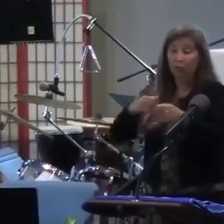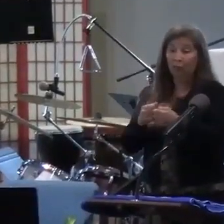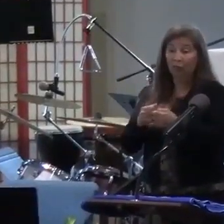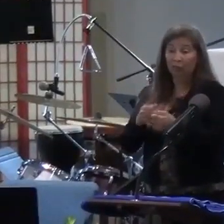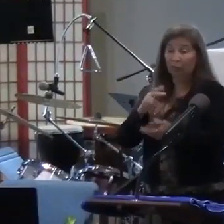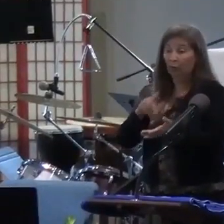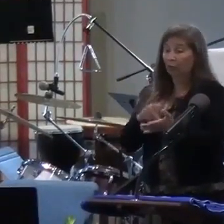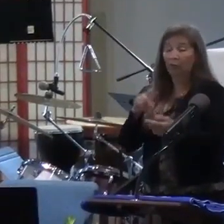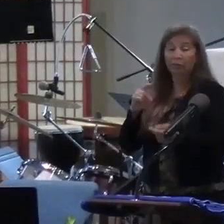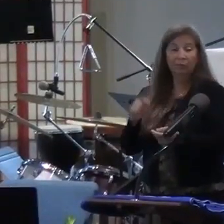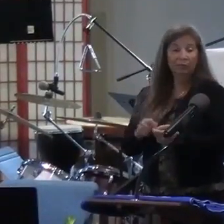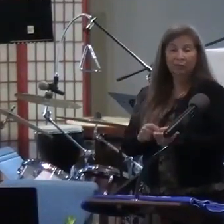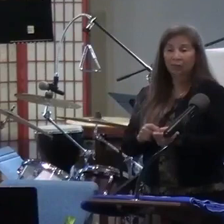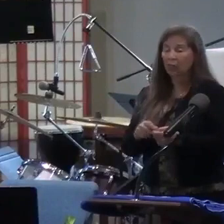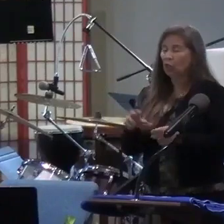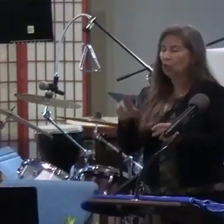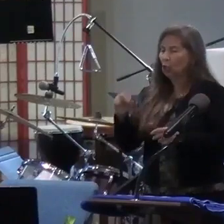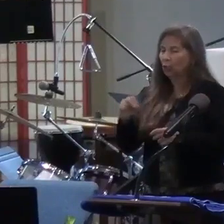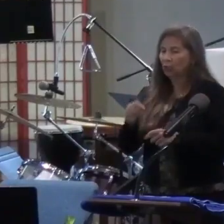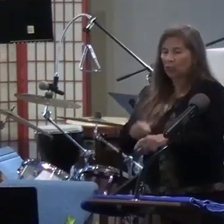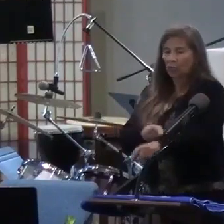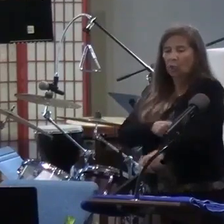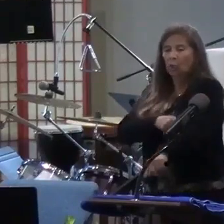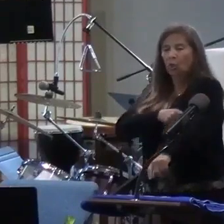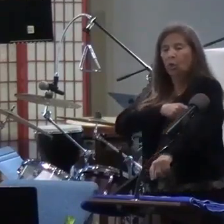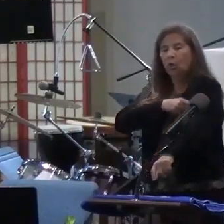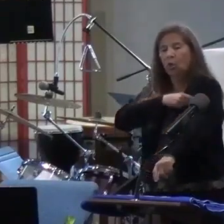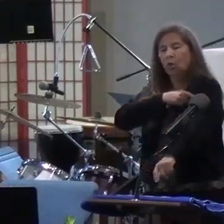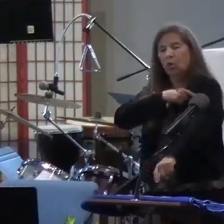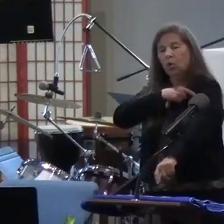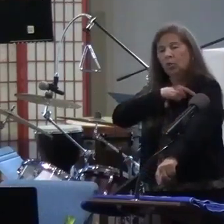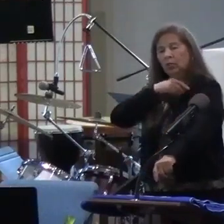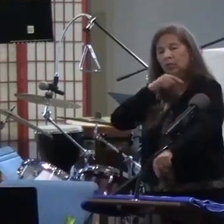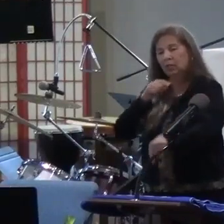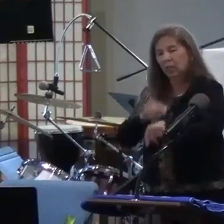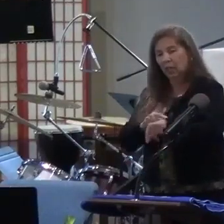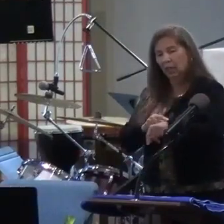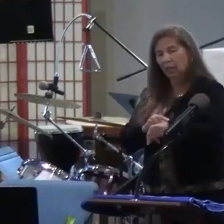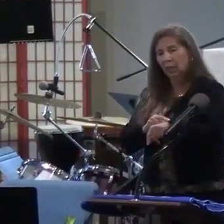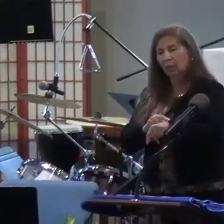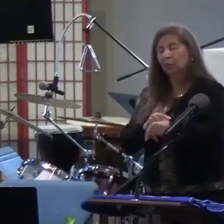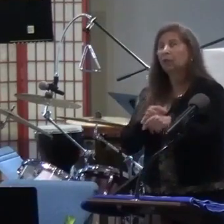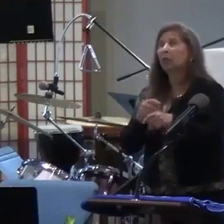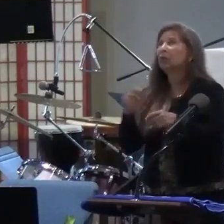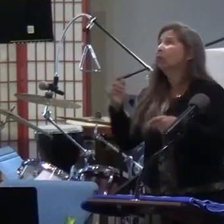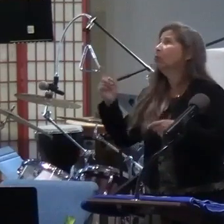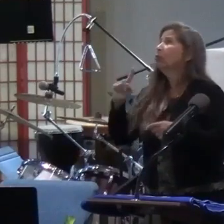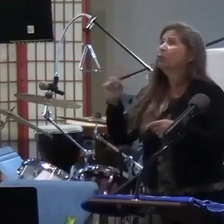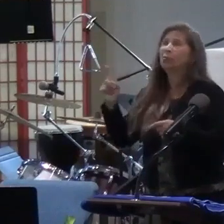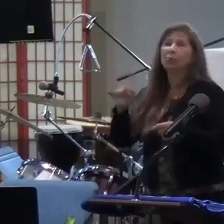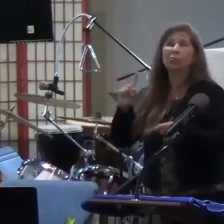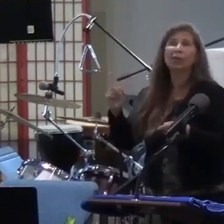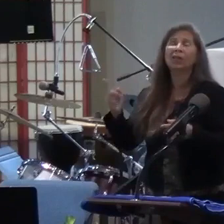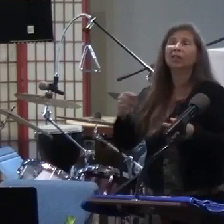perfect, right? No. Sometimes there is a long drawn out period where we scream, where is God?